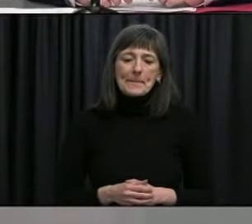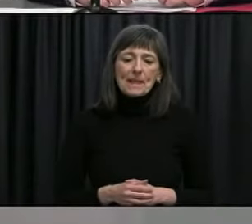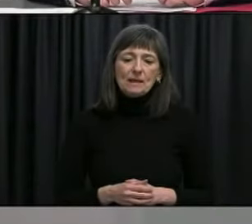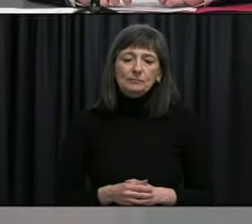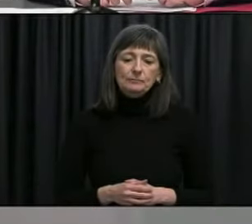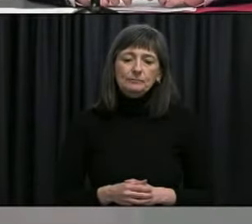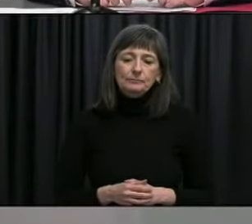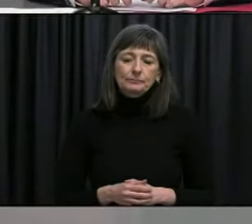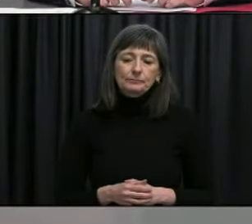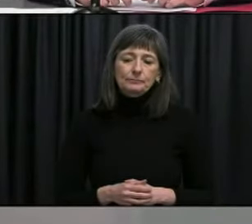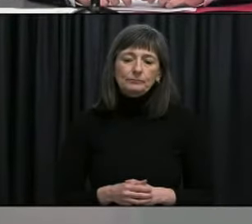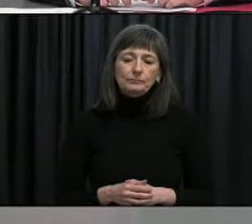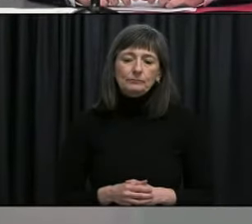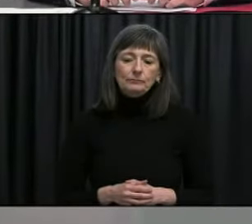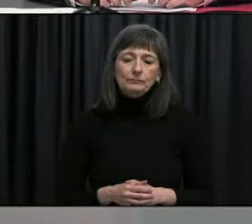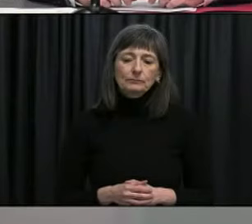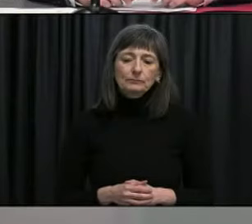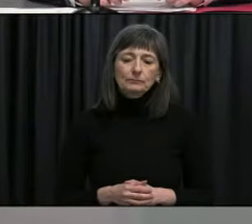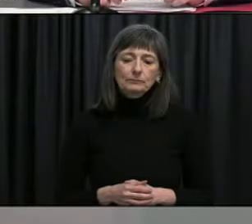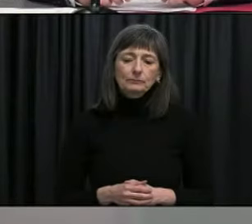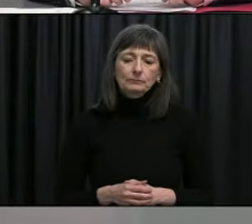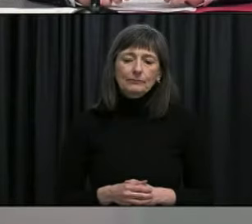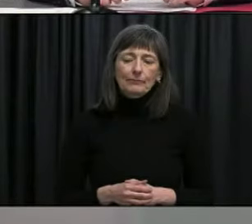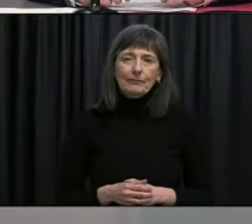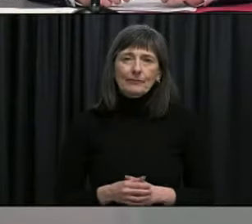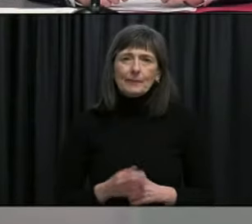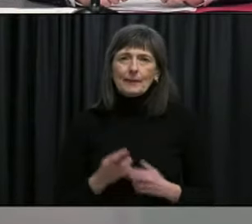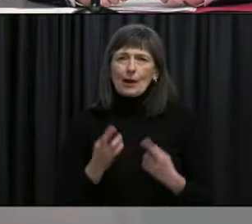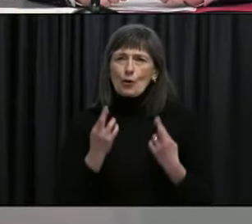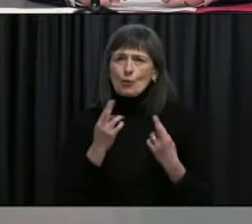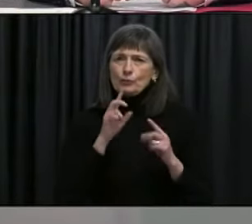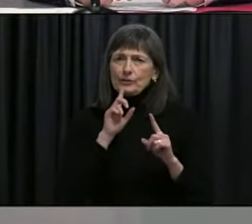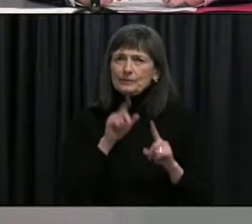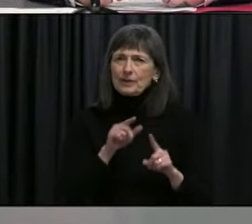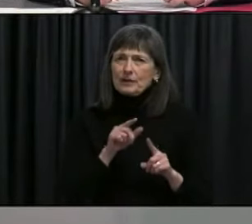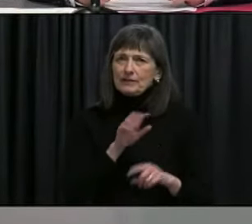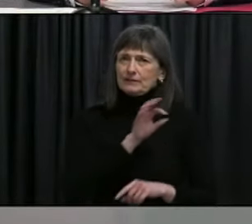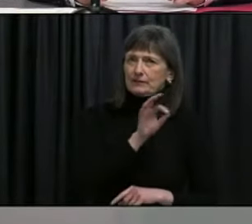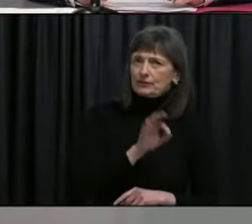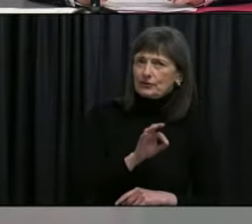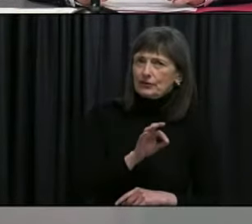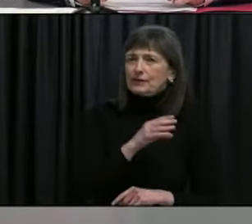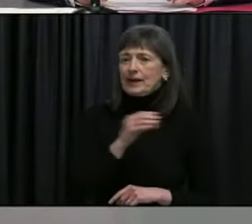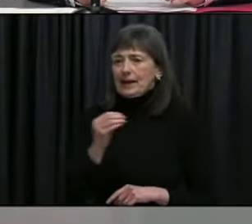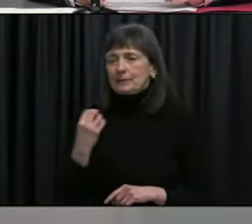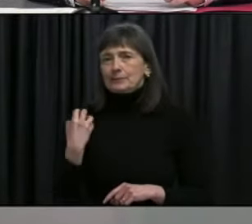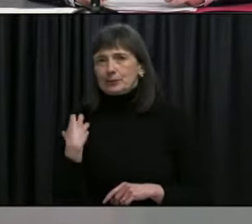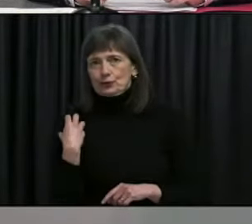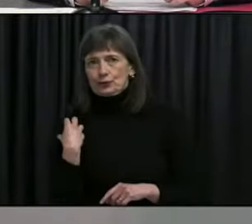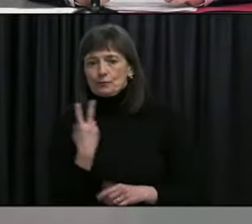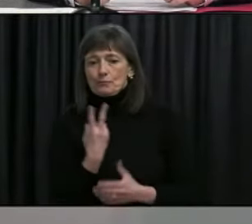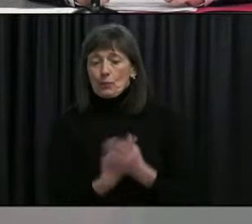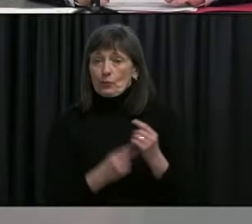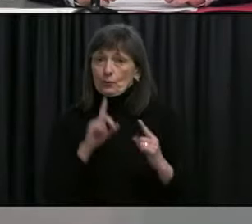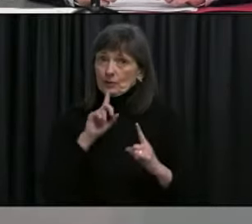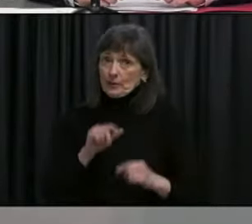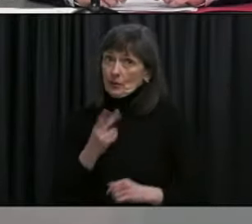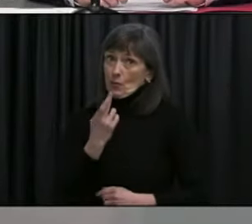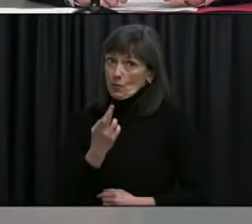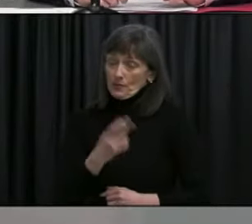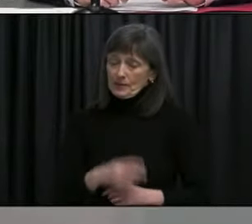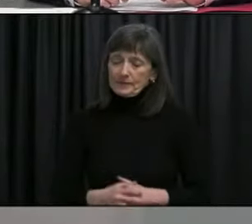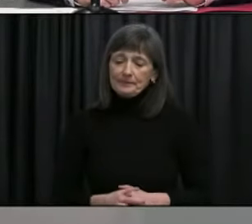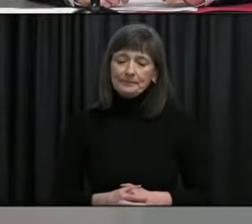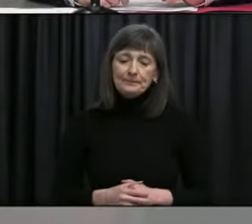And this is a question I'm hoping to get a response from both, uh, Dr. Fitzgerald and Mr. Hagee on, how